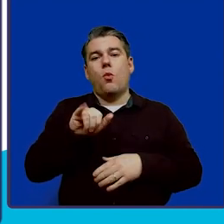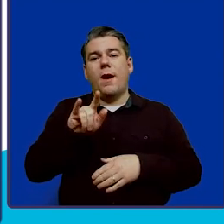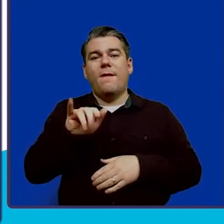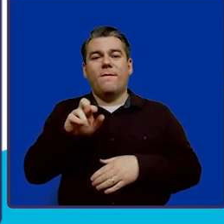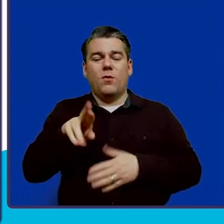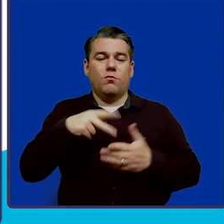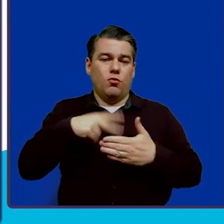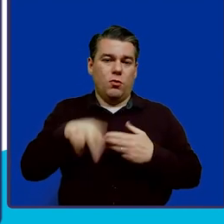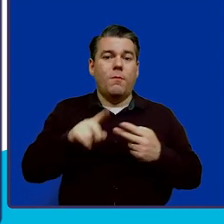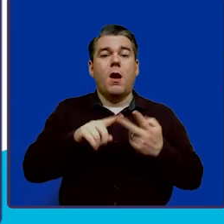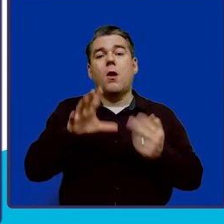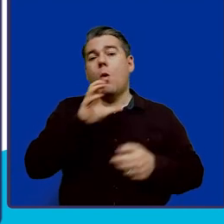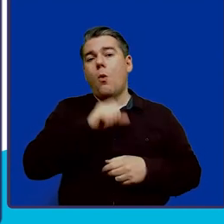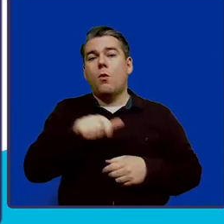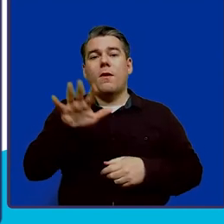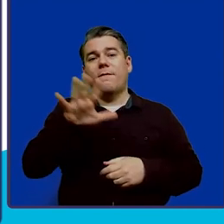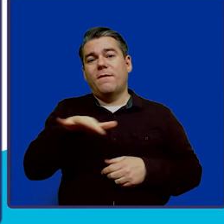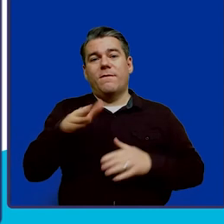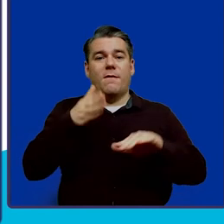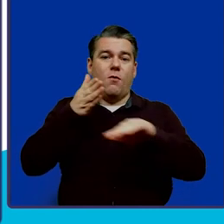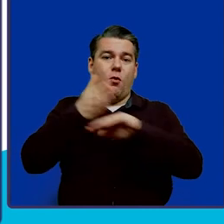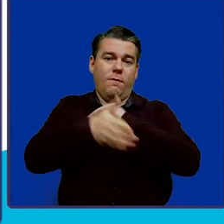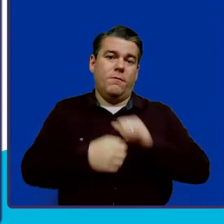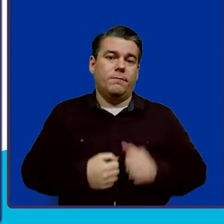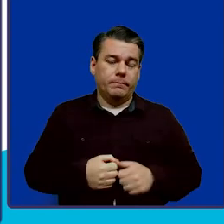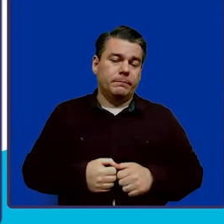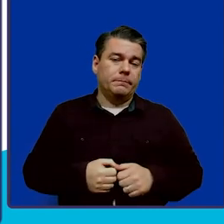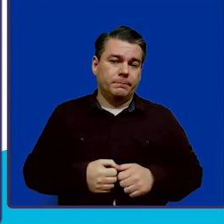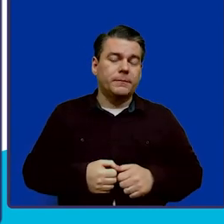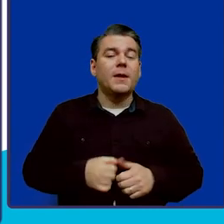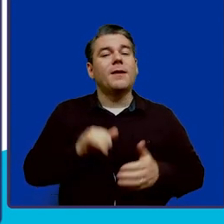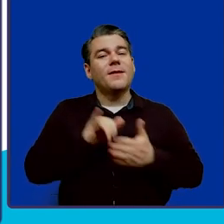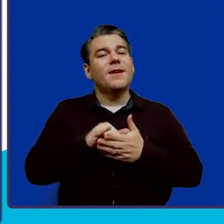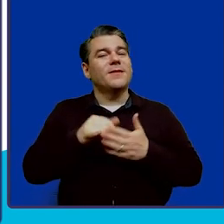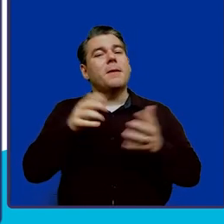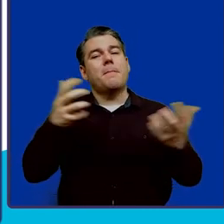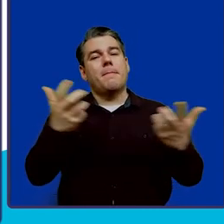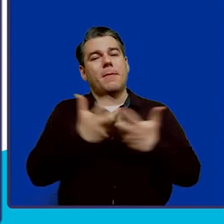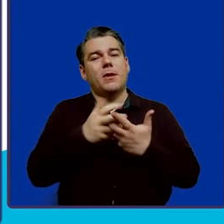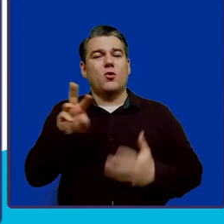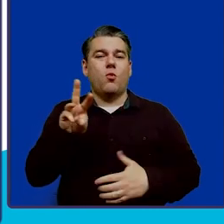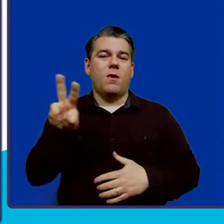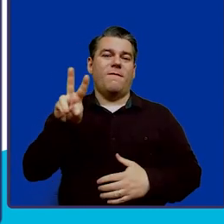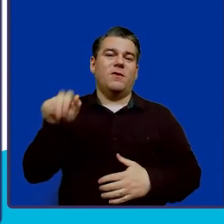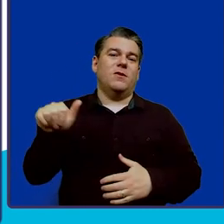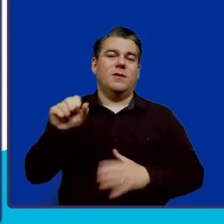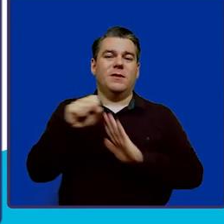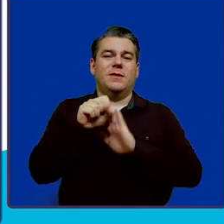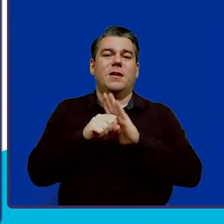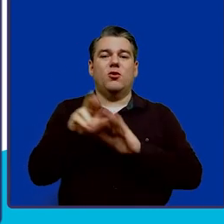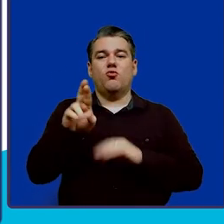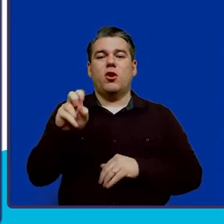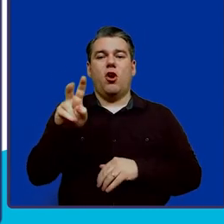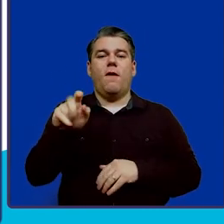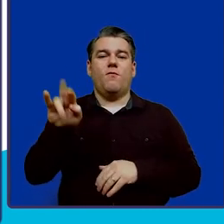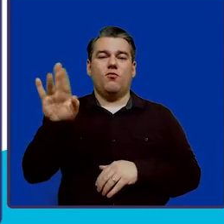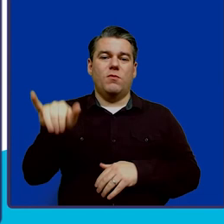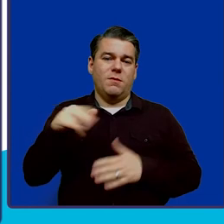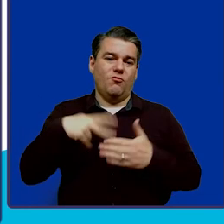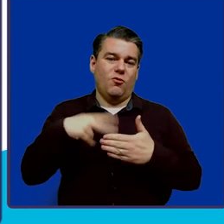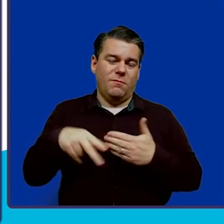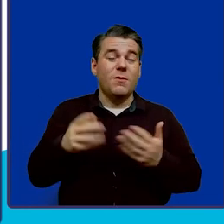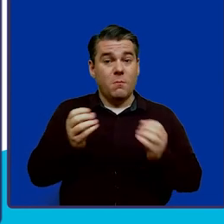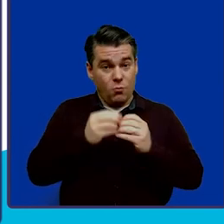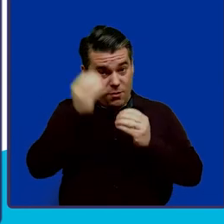and is over the age of 55. And this is as per the West Virginia State Recovery Program. So,